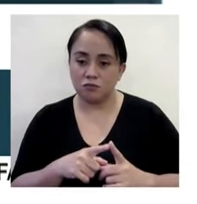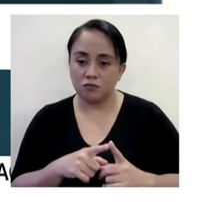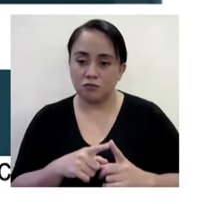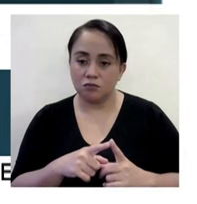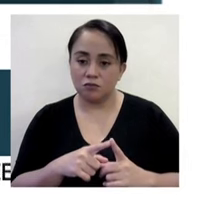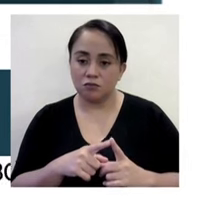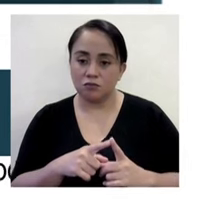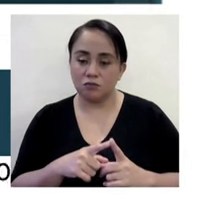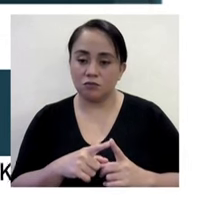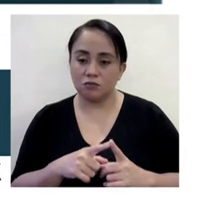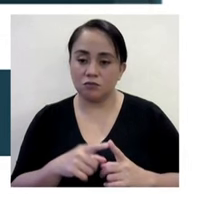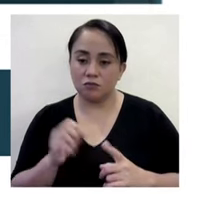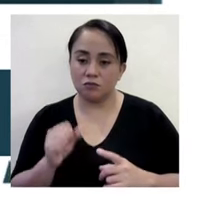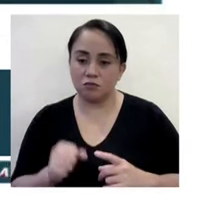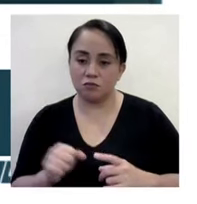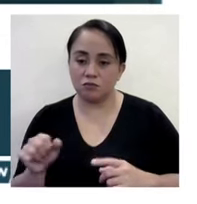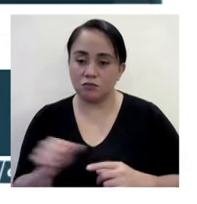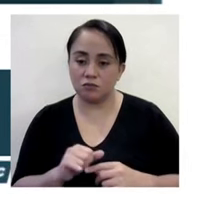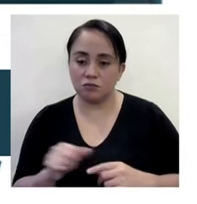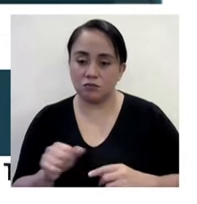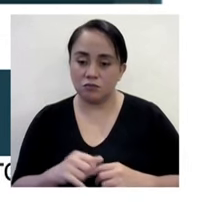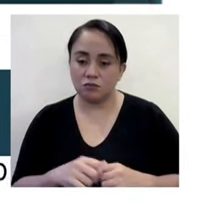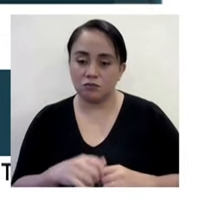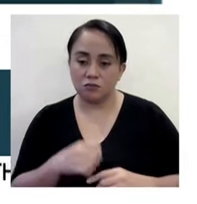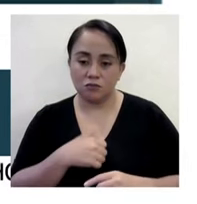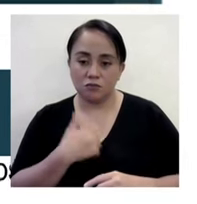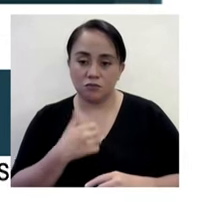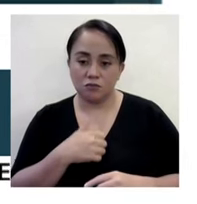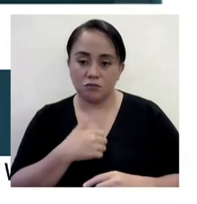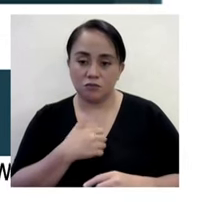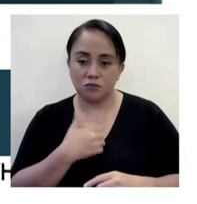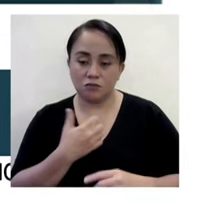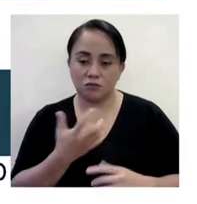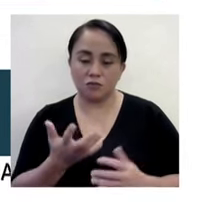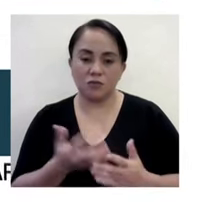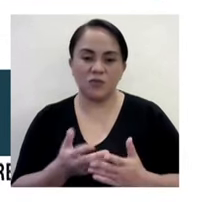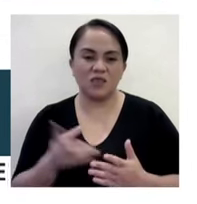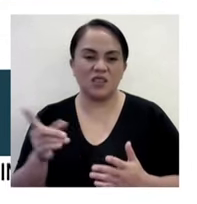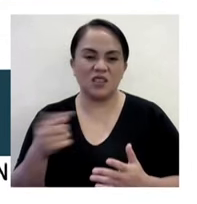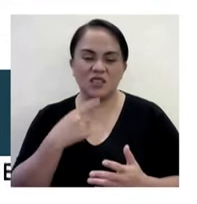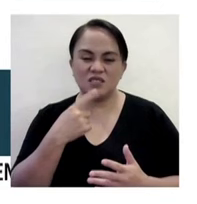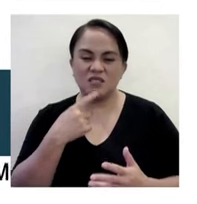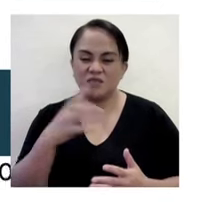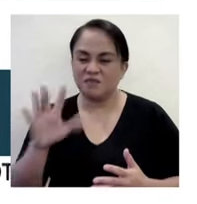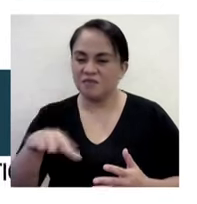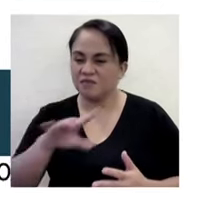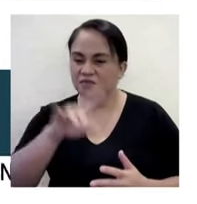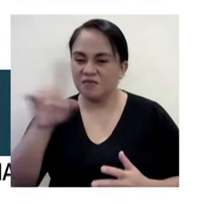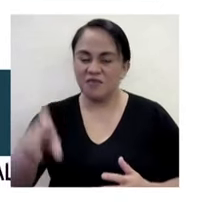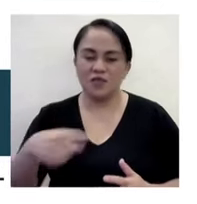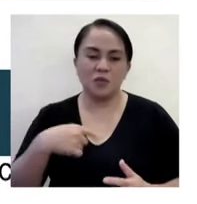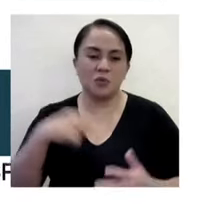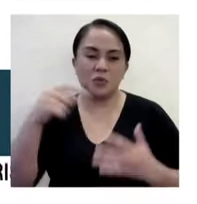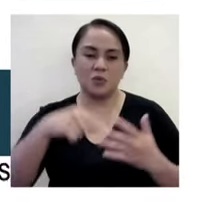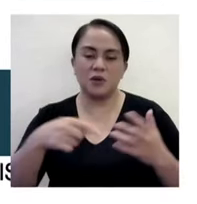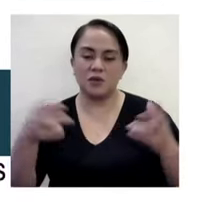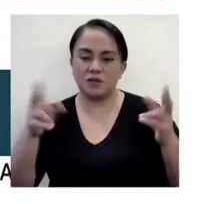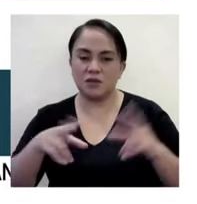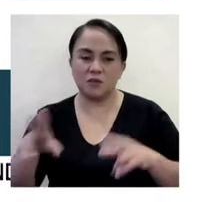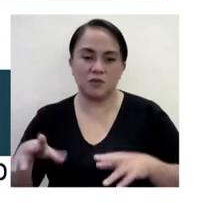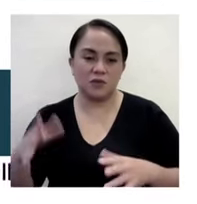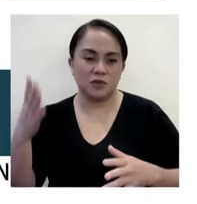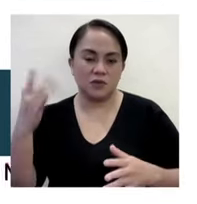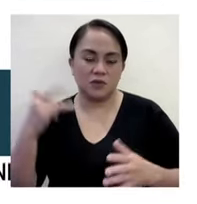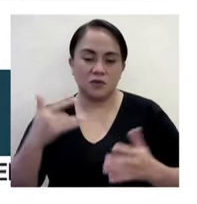But, of course, she, just like Jimmy, is very emotionally stressed. Okay. Yusek De Vega, what were the circumstances behind her